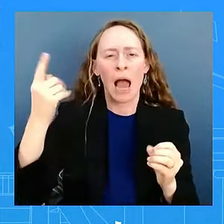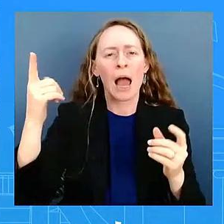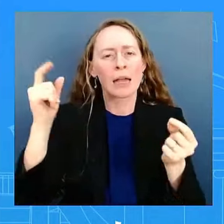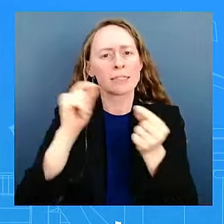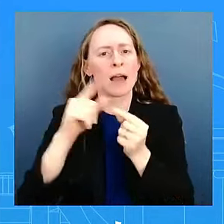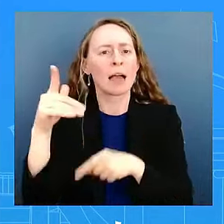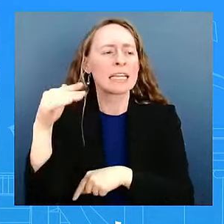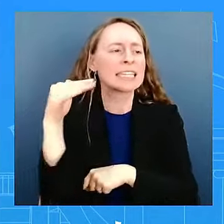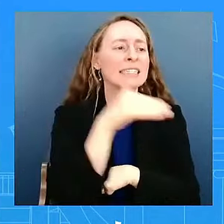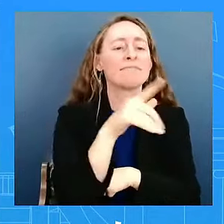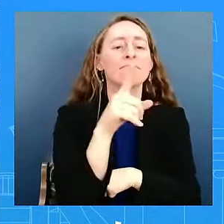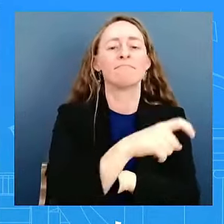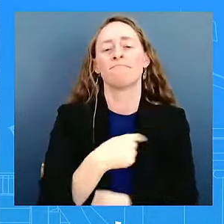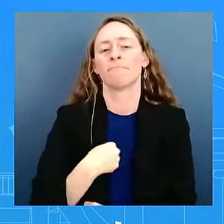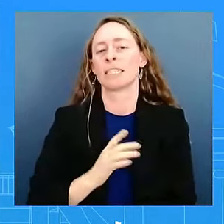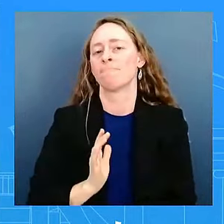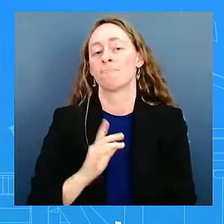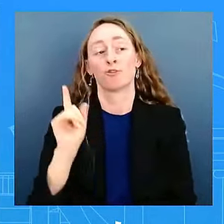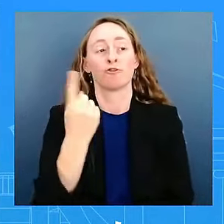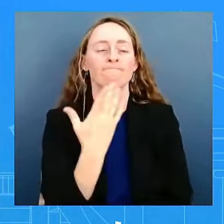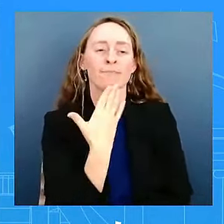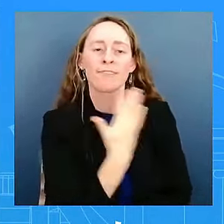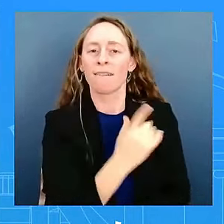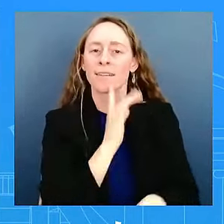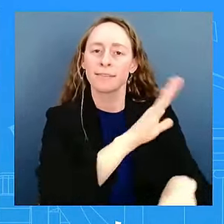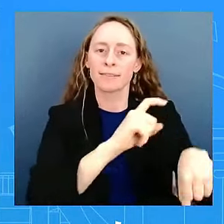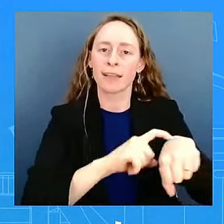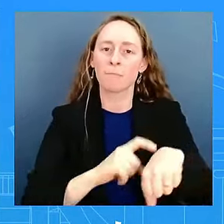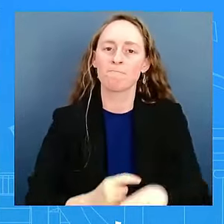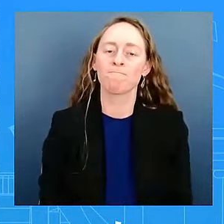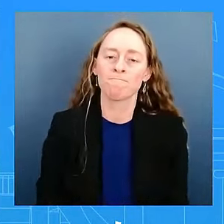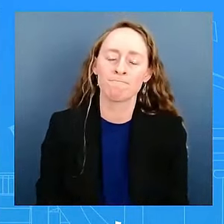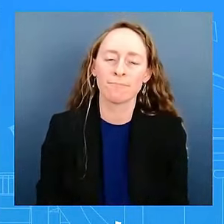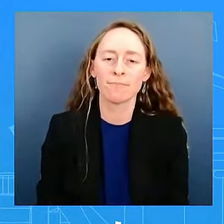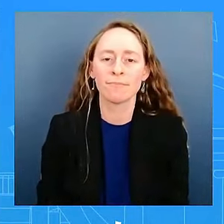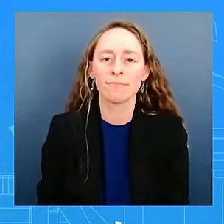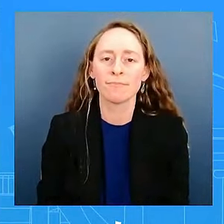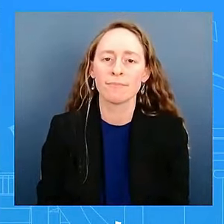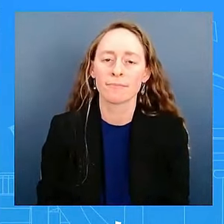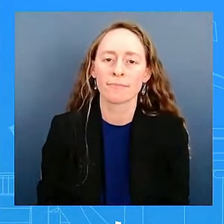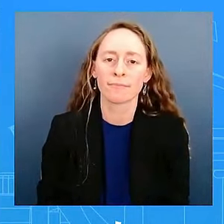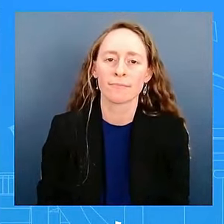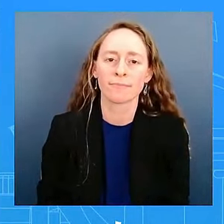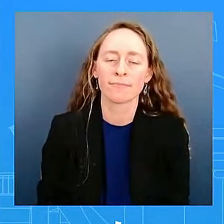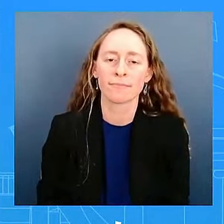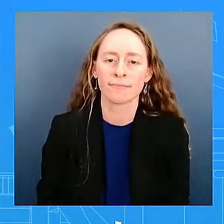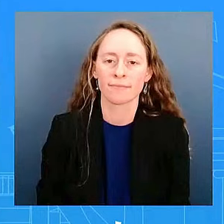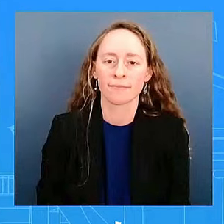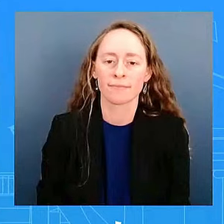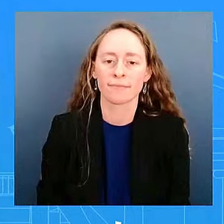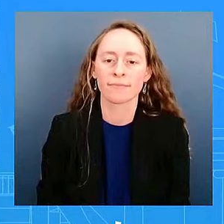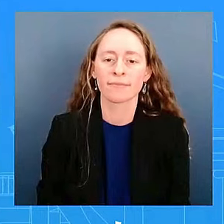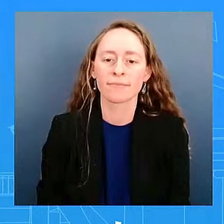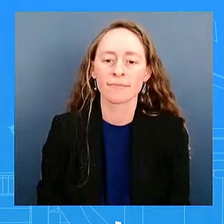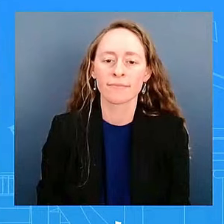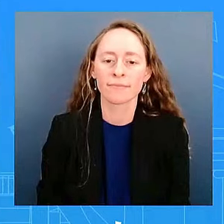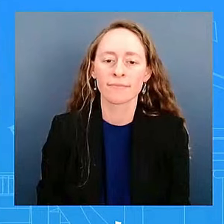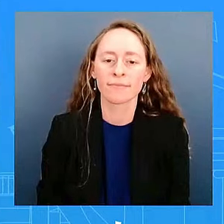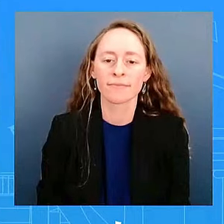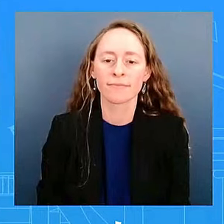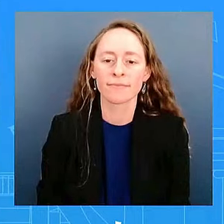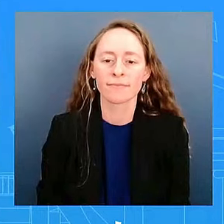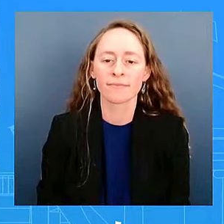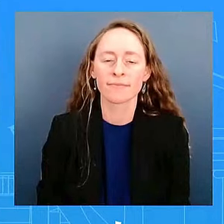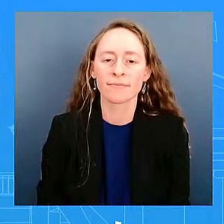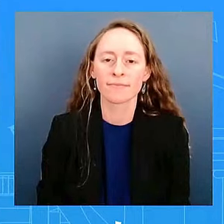another one, because, as you were saying, the United States and other countries, like Brazil, are asking for the full release of the voting count. But